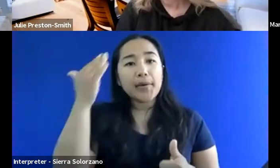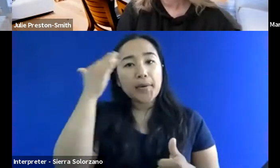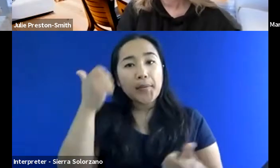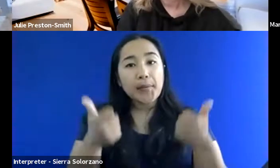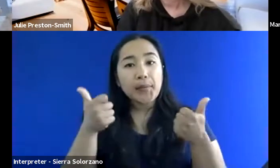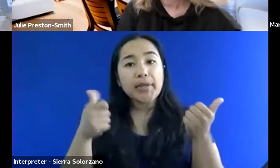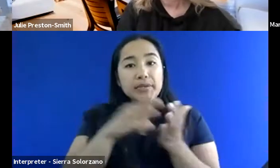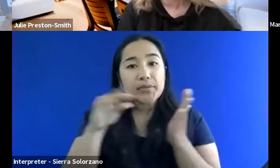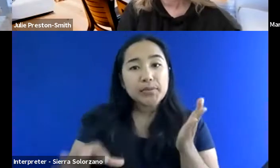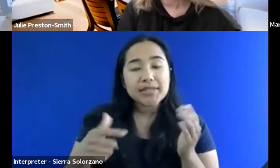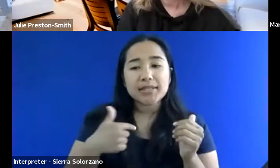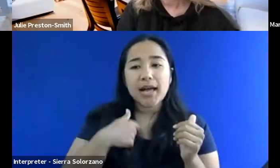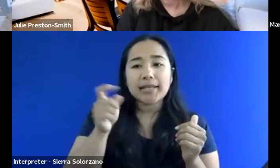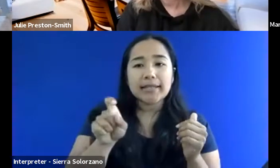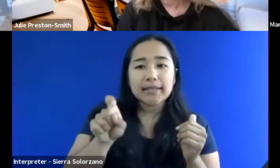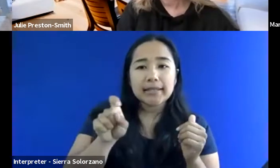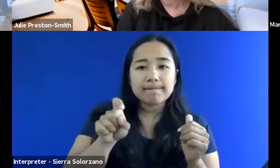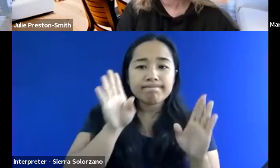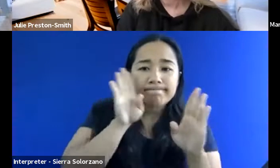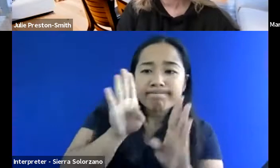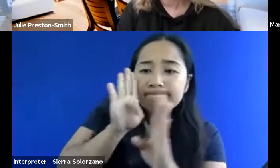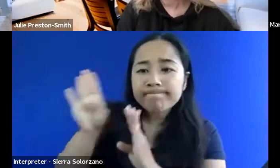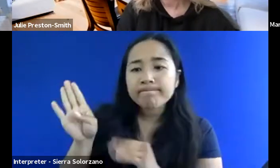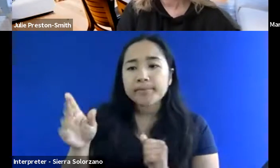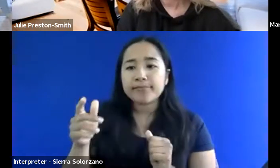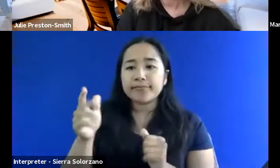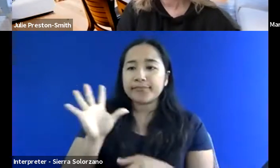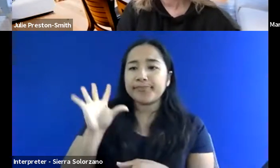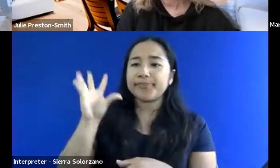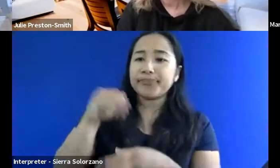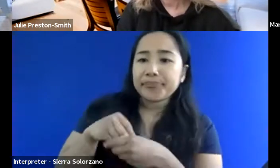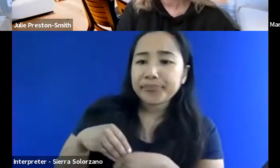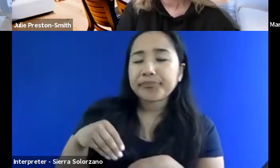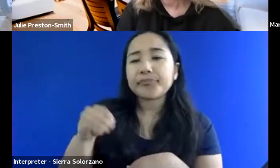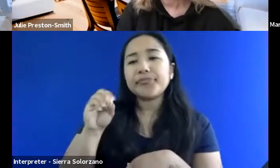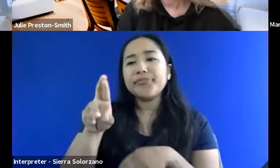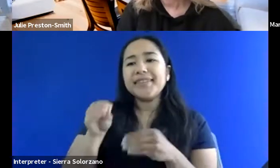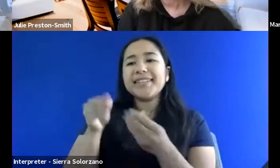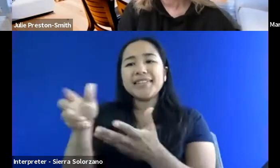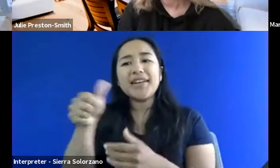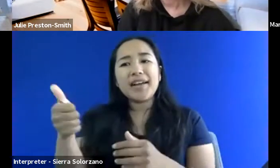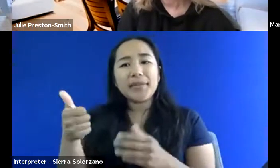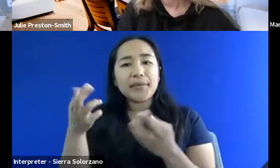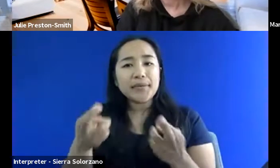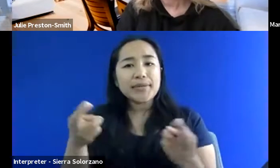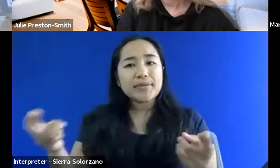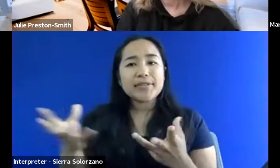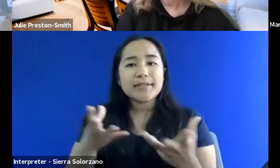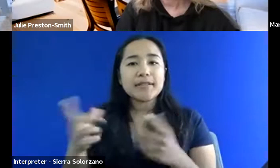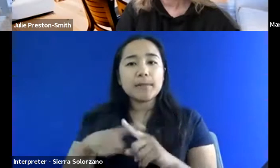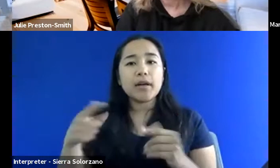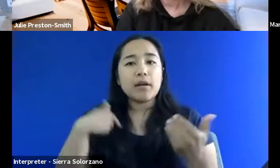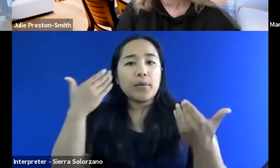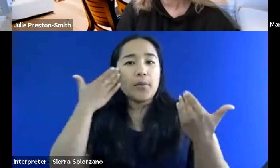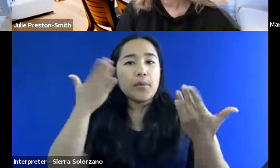reach or be aware of or intervene in some way or give other resources to, but I don't know how to identify them